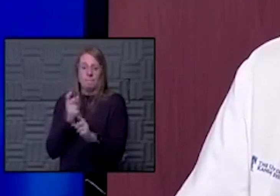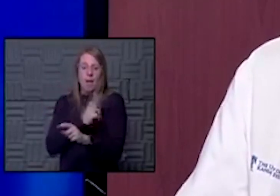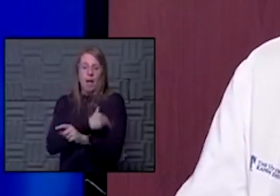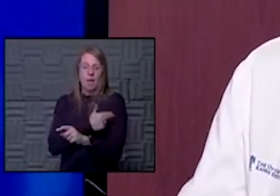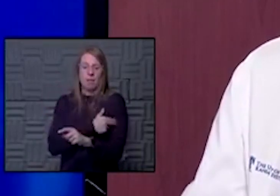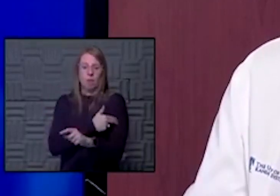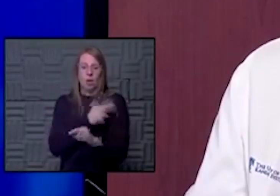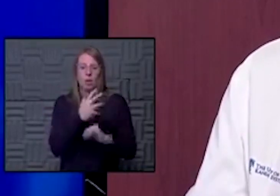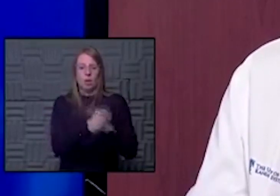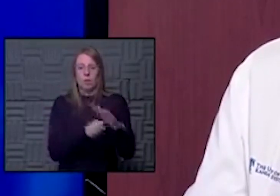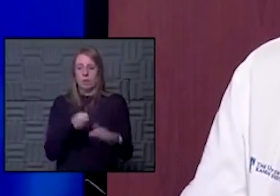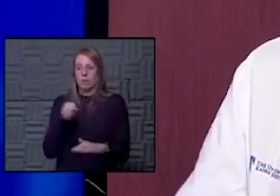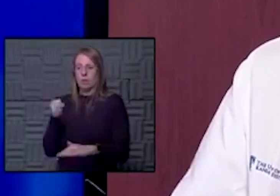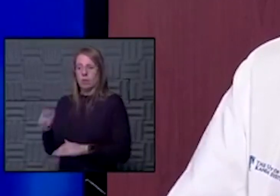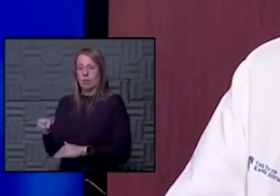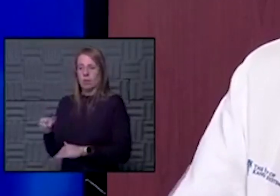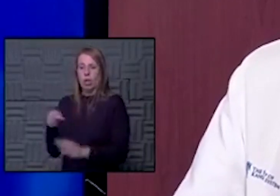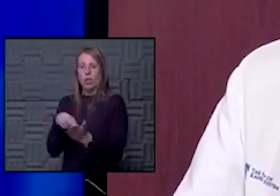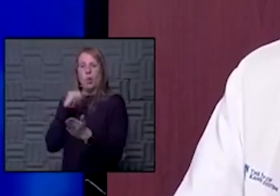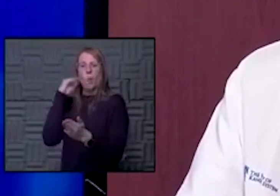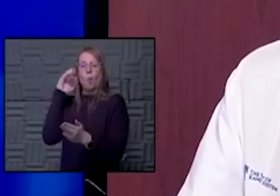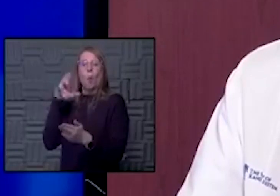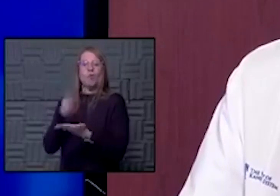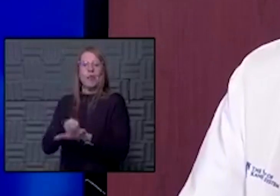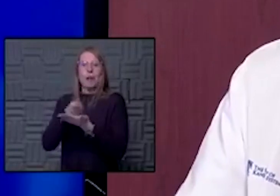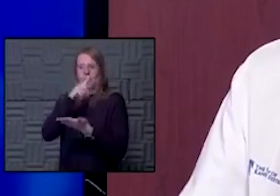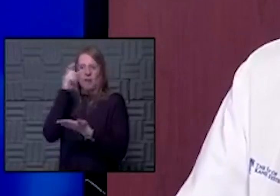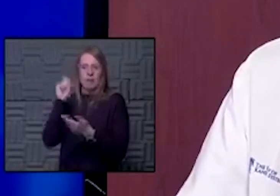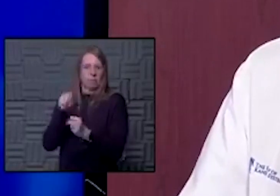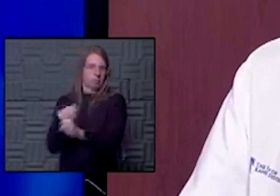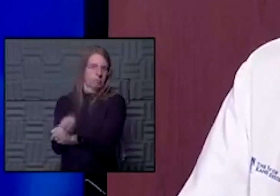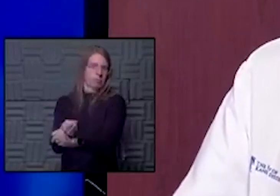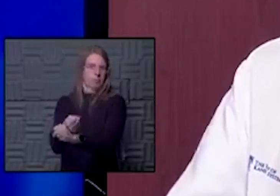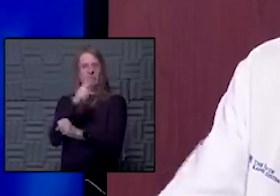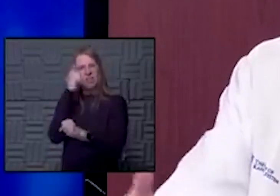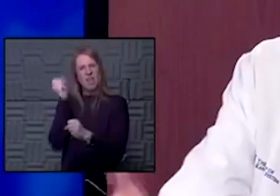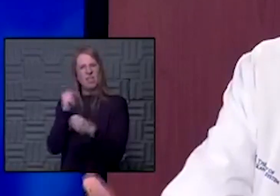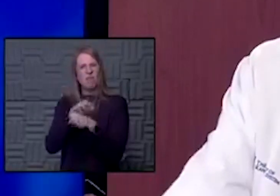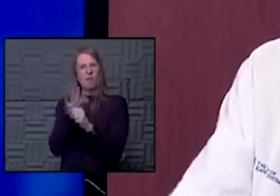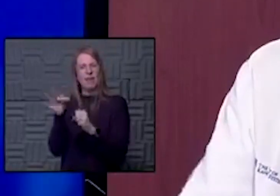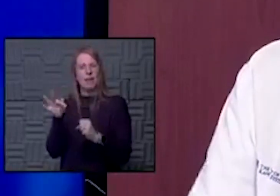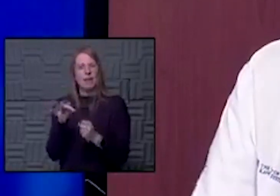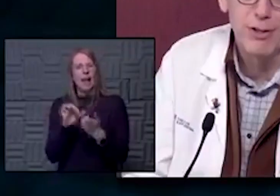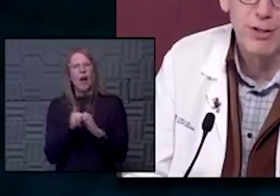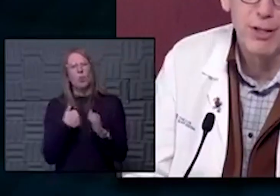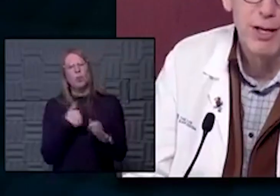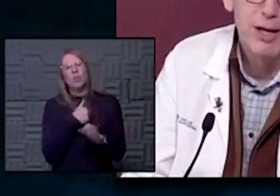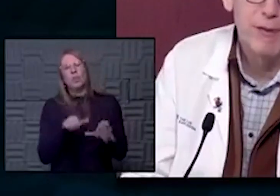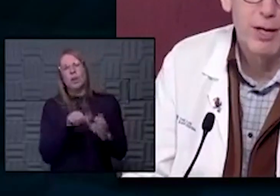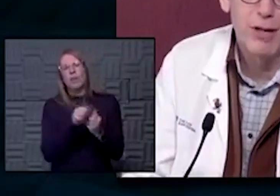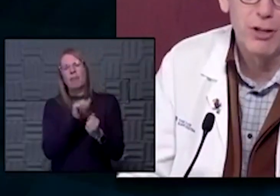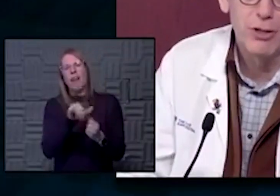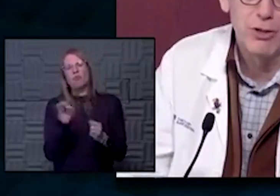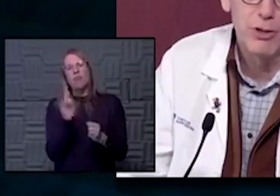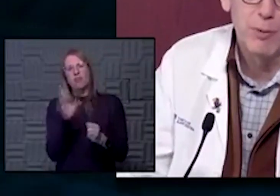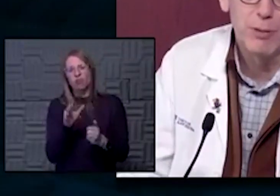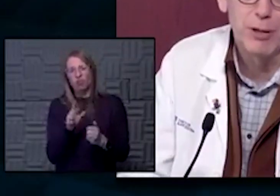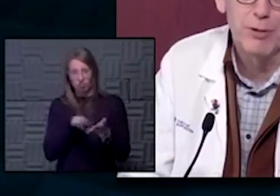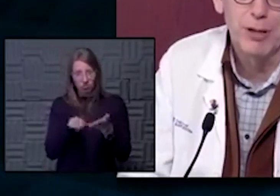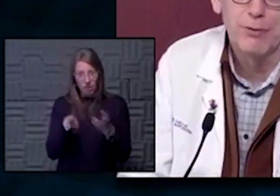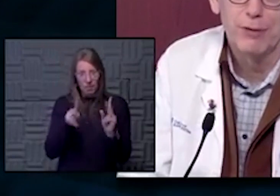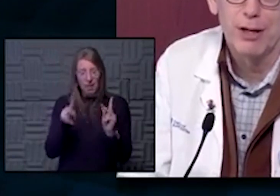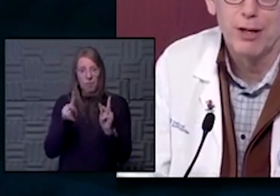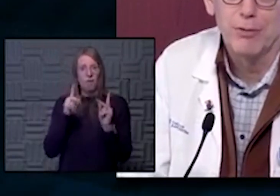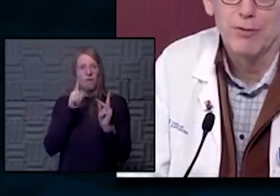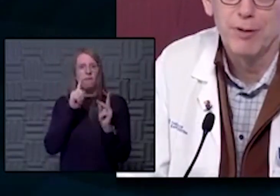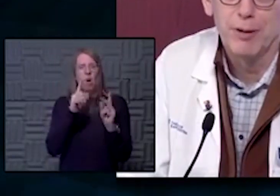nursing homes or rehab because they have been locked down due to COVID-19. So how are we doing with that crisis? And have we actually discharged people